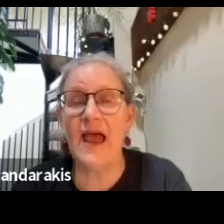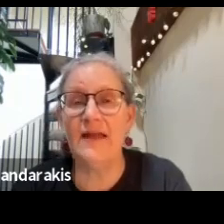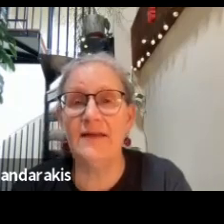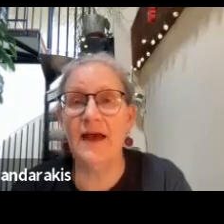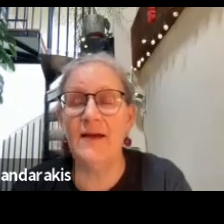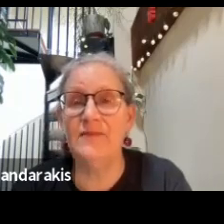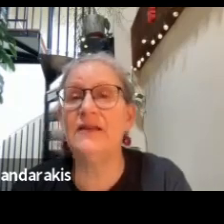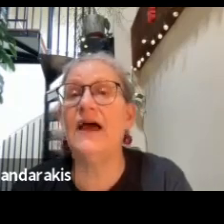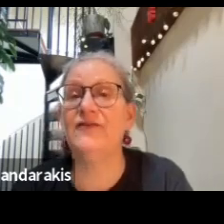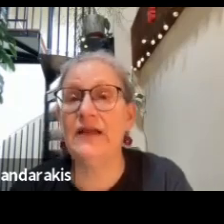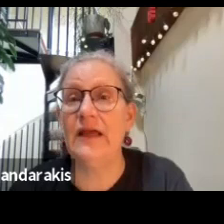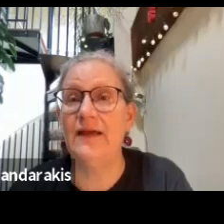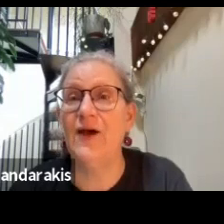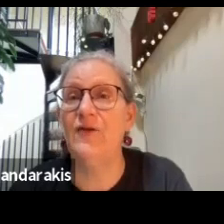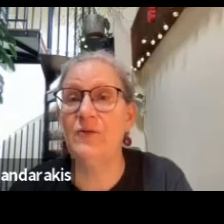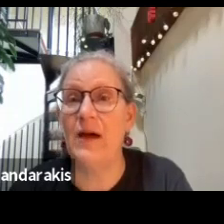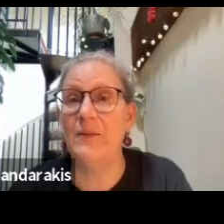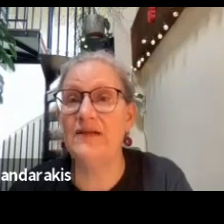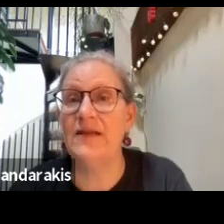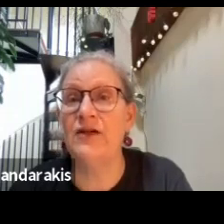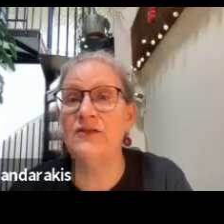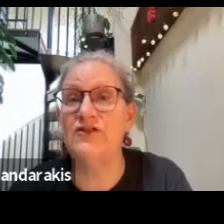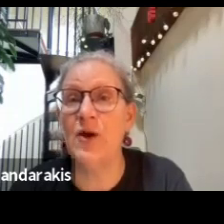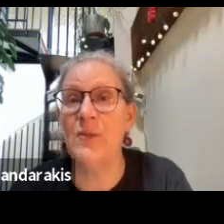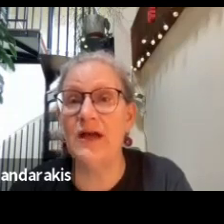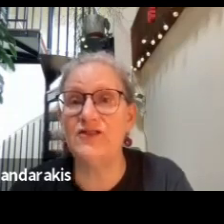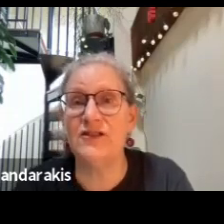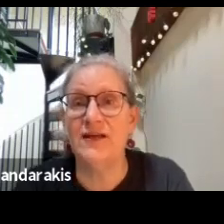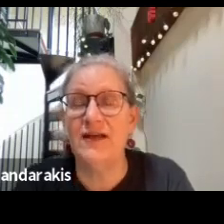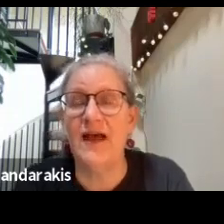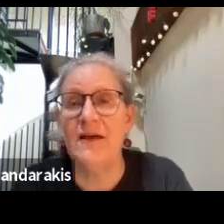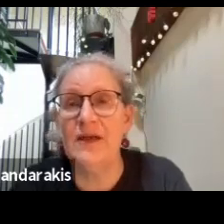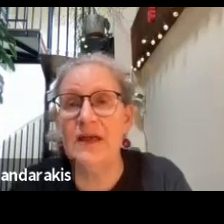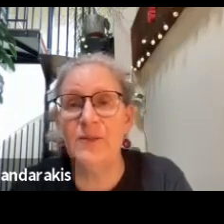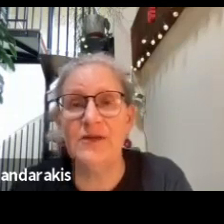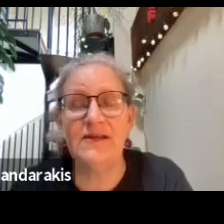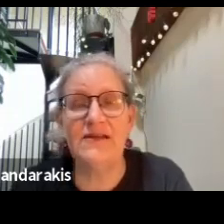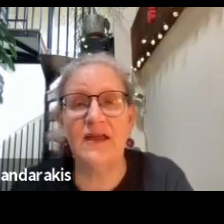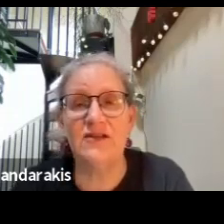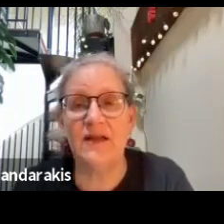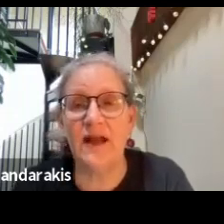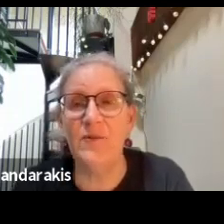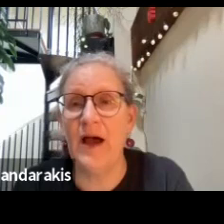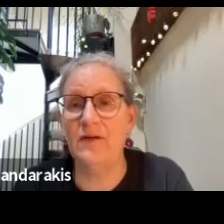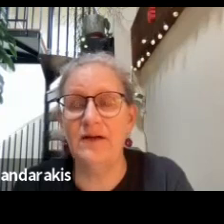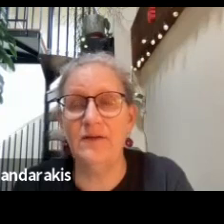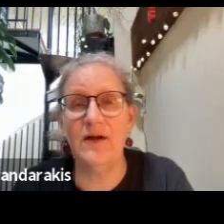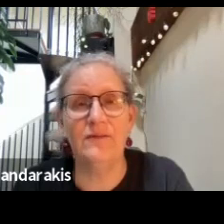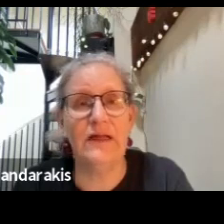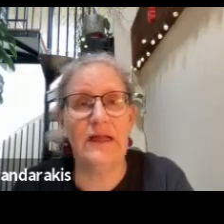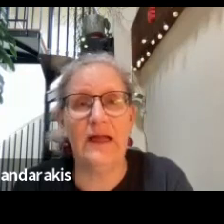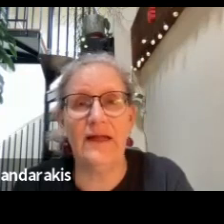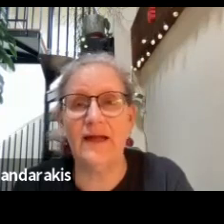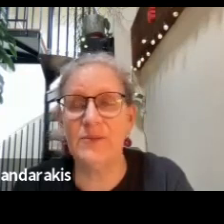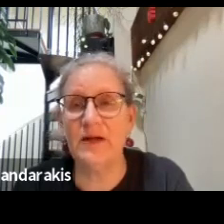and, um, delightfully overwhelmed because I learned so much, um, in your presentation and wow, you